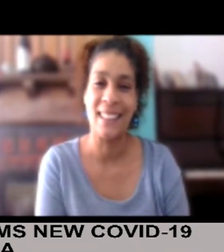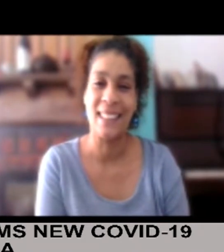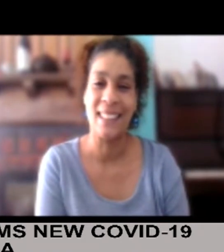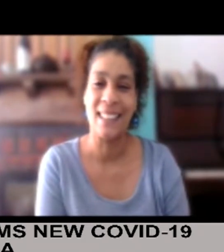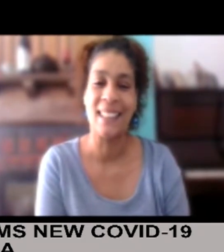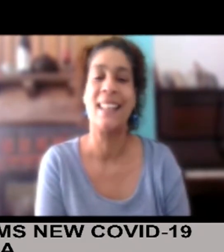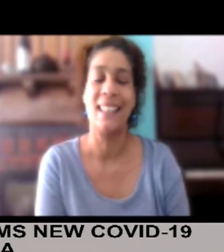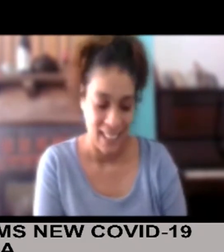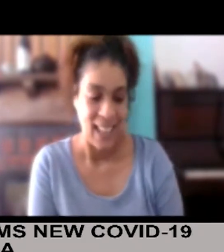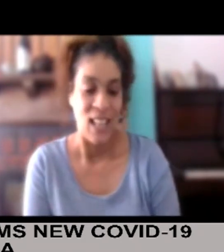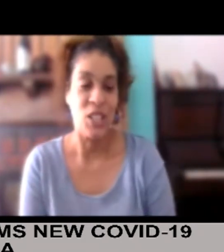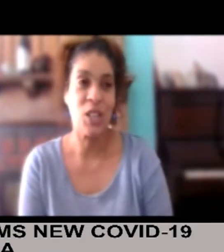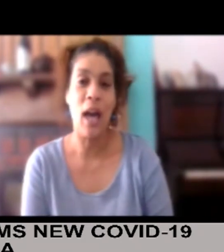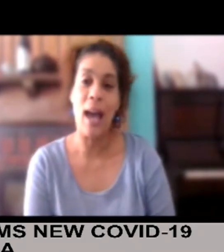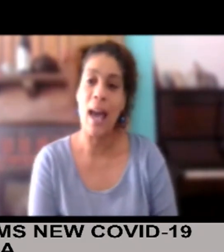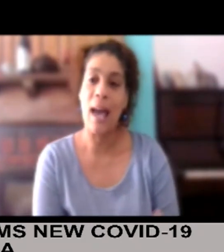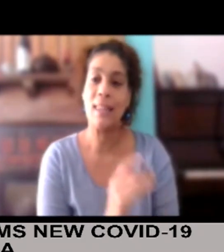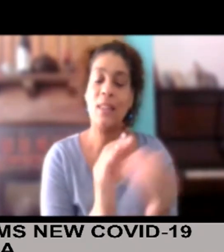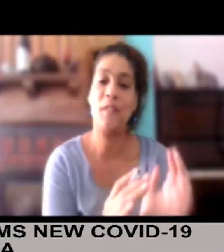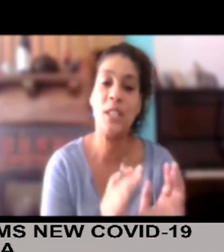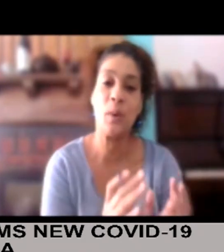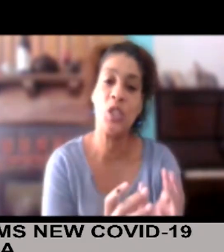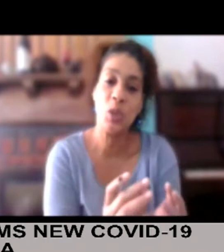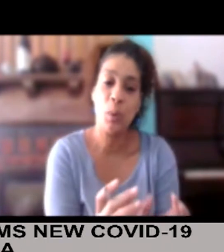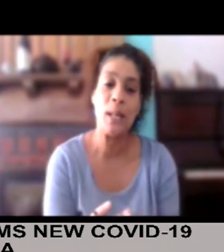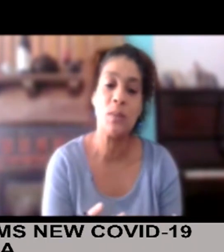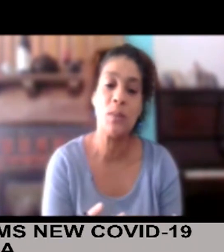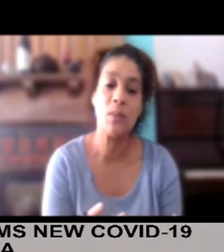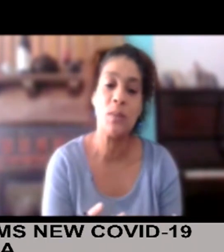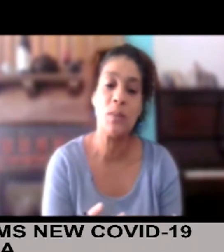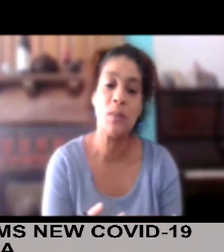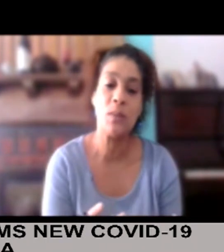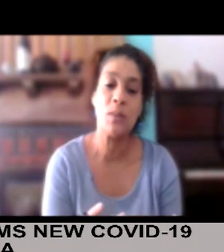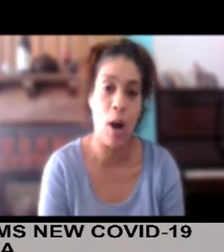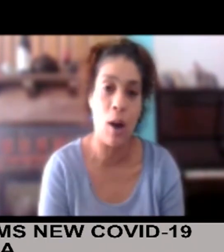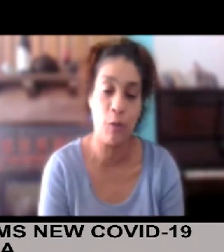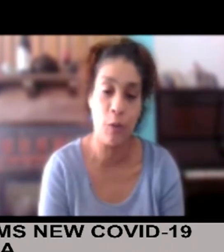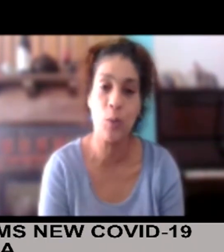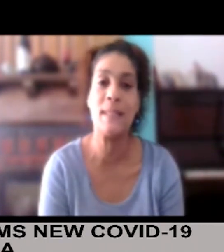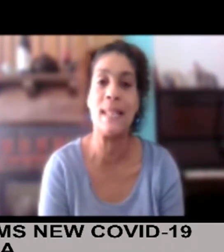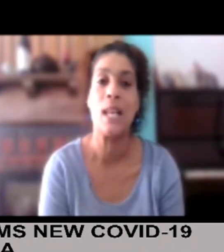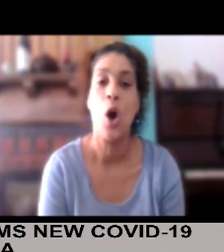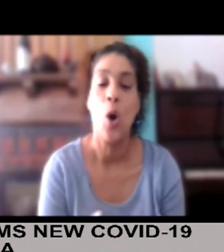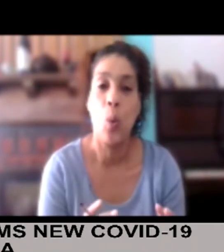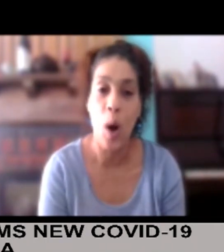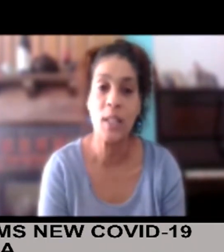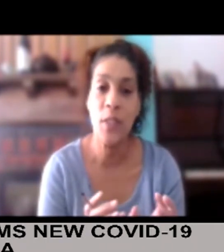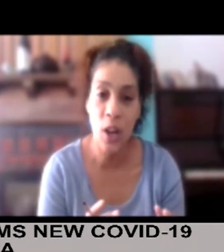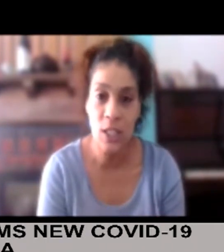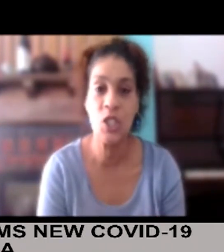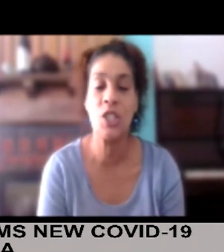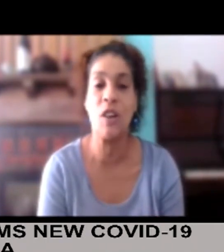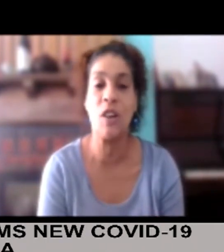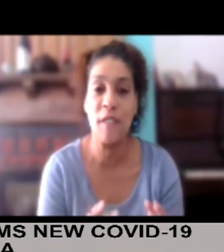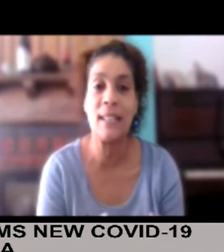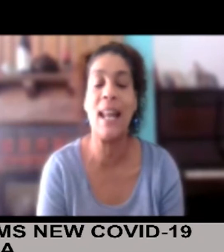for having me. So, I think the first question we want to ask for our viewers is, what are the